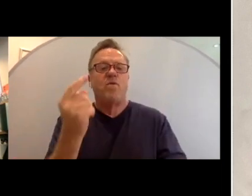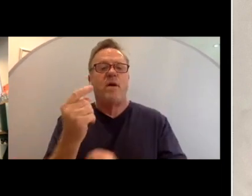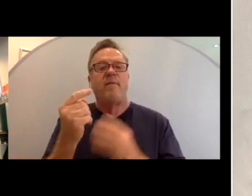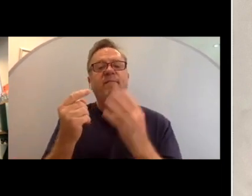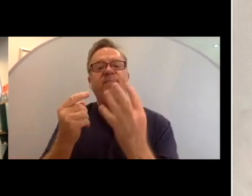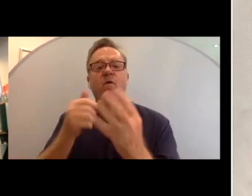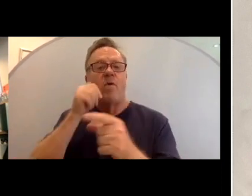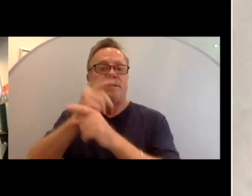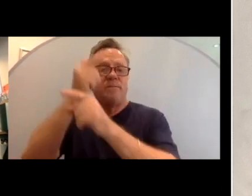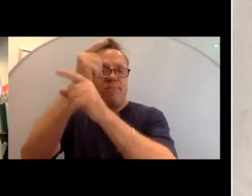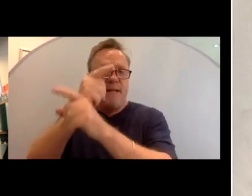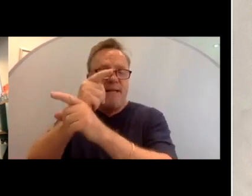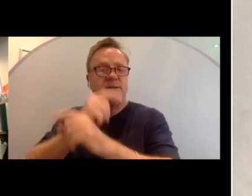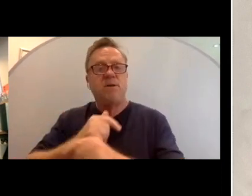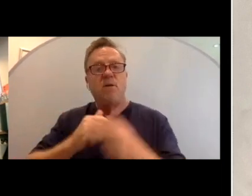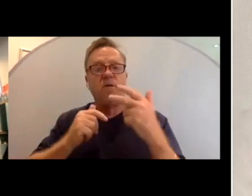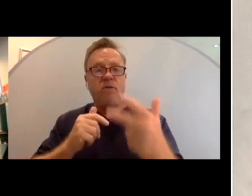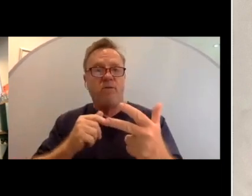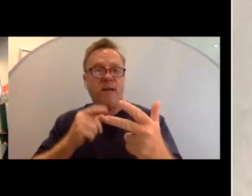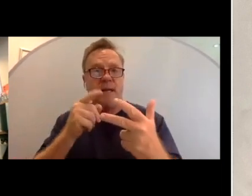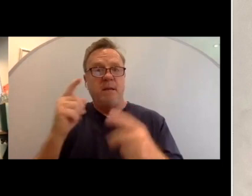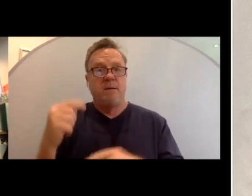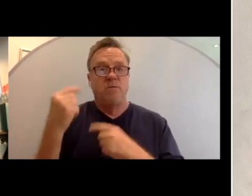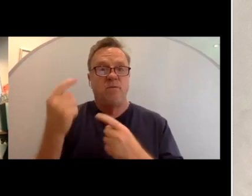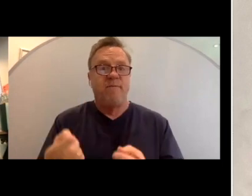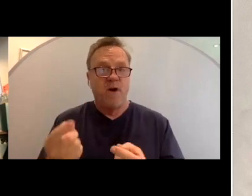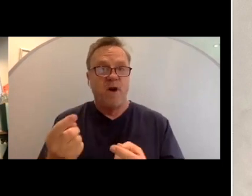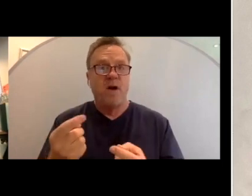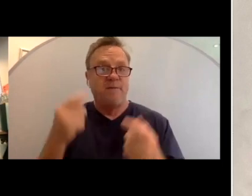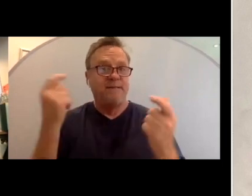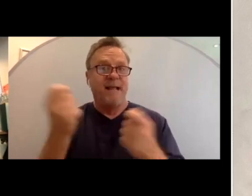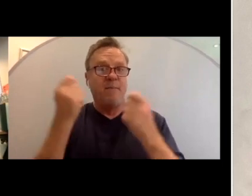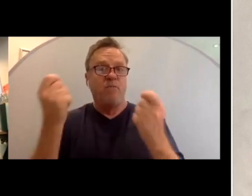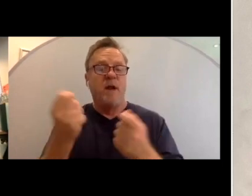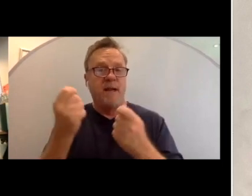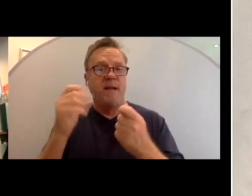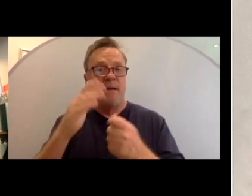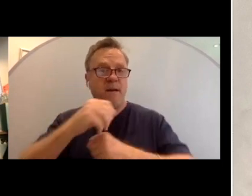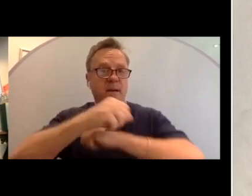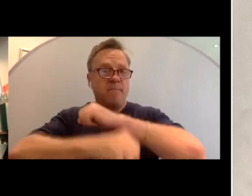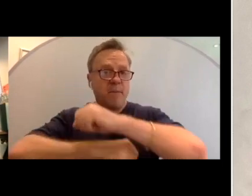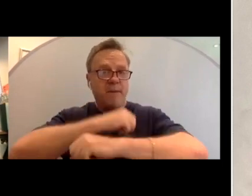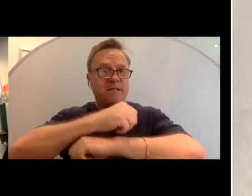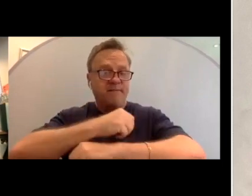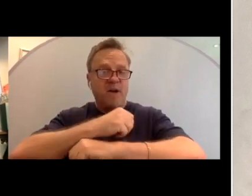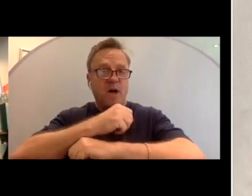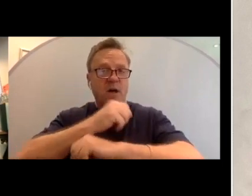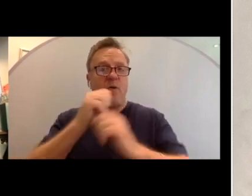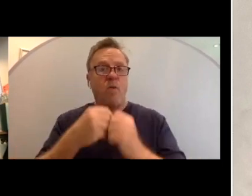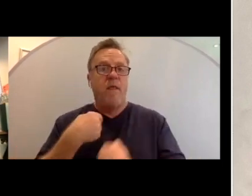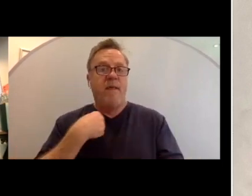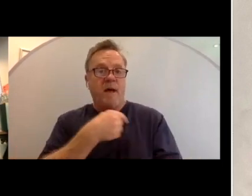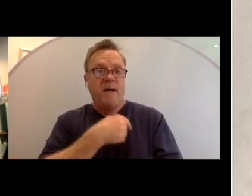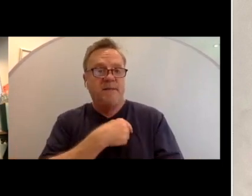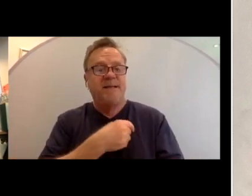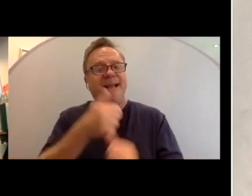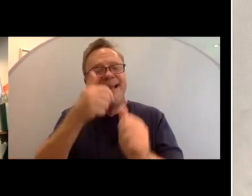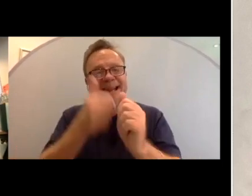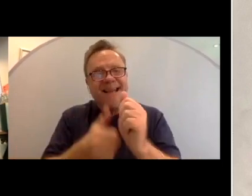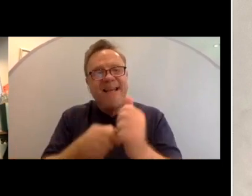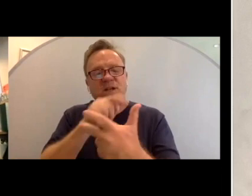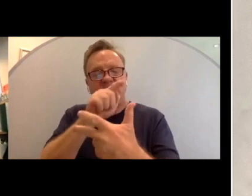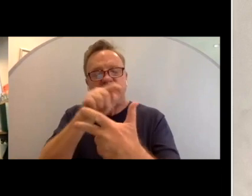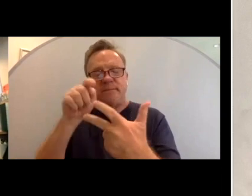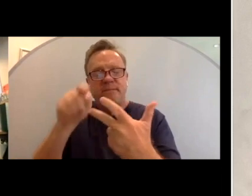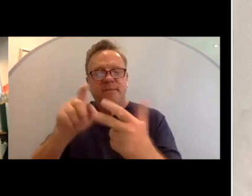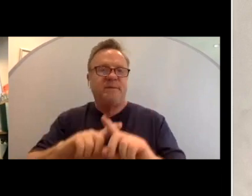siblings and three of them so far have celebrated a bar bat mitzvah with us and each of them has been